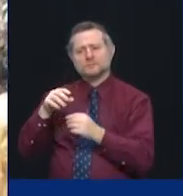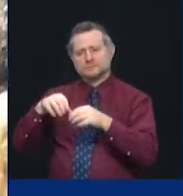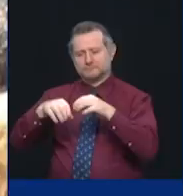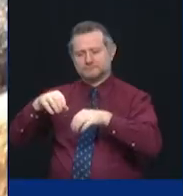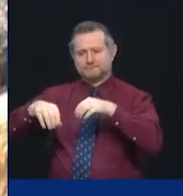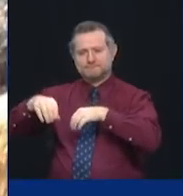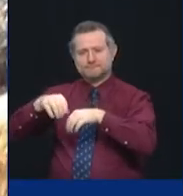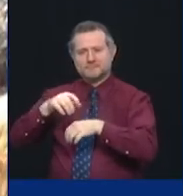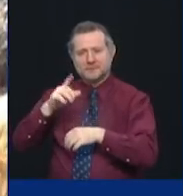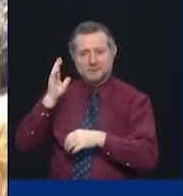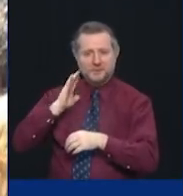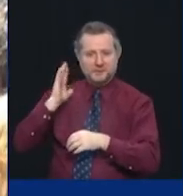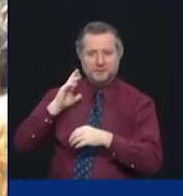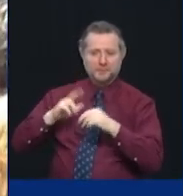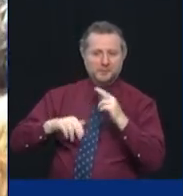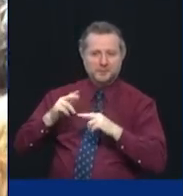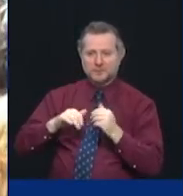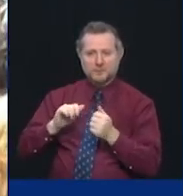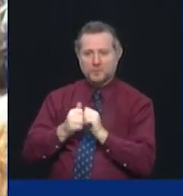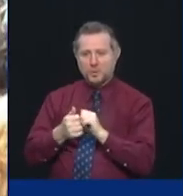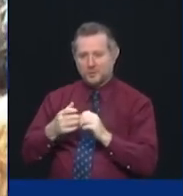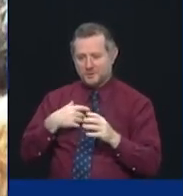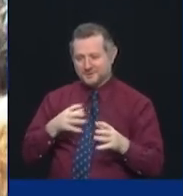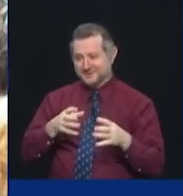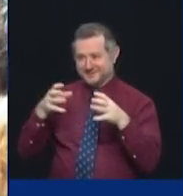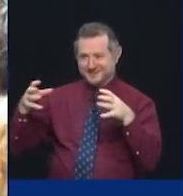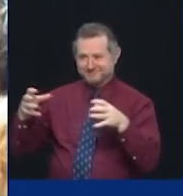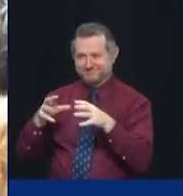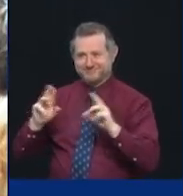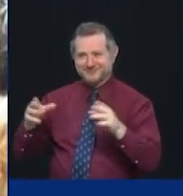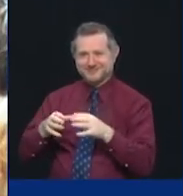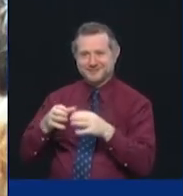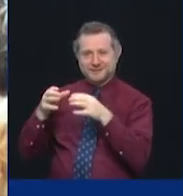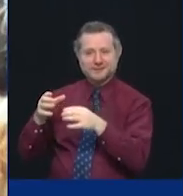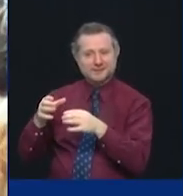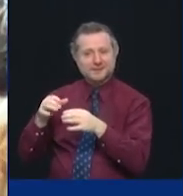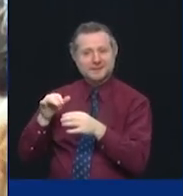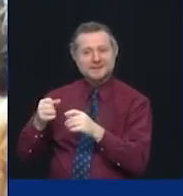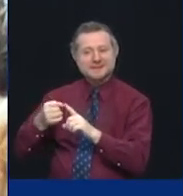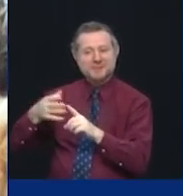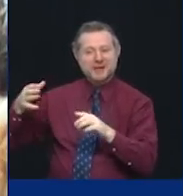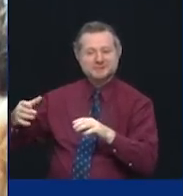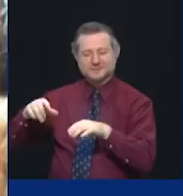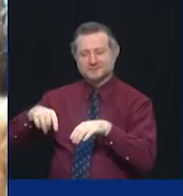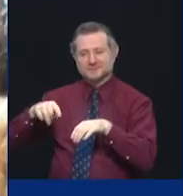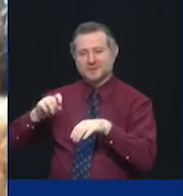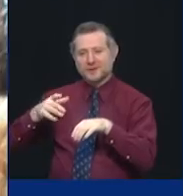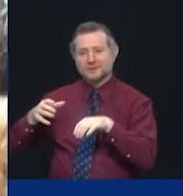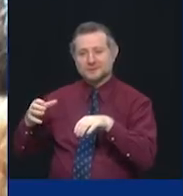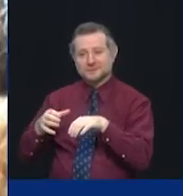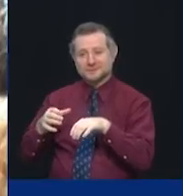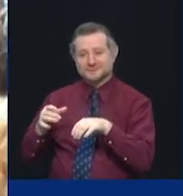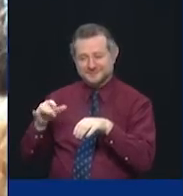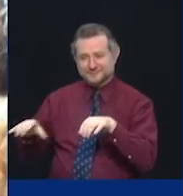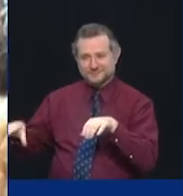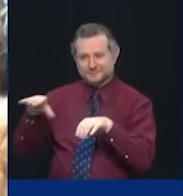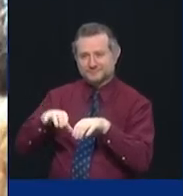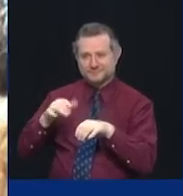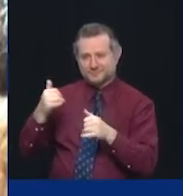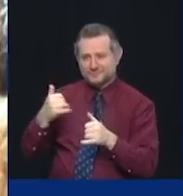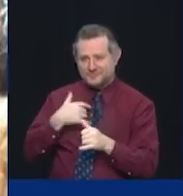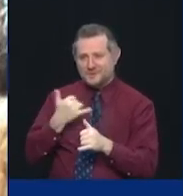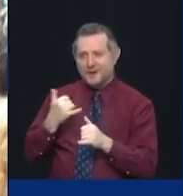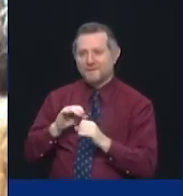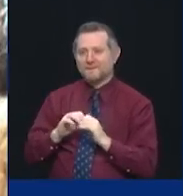now going to give you a Lego model of the expansion, which you can use to add to your existing model. I'm sure you play with it very